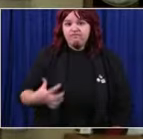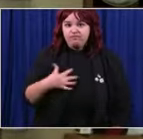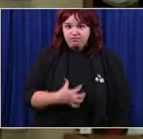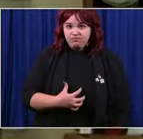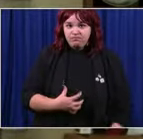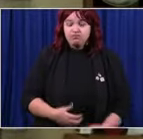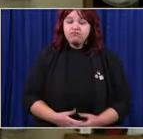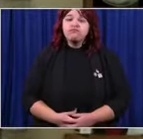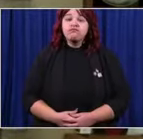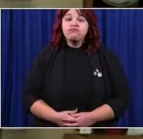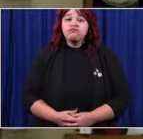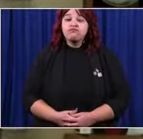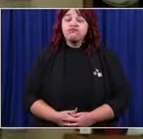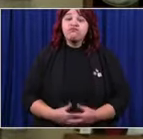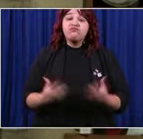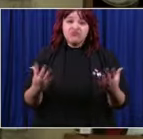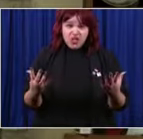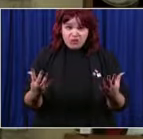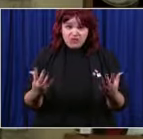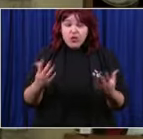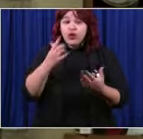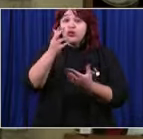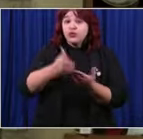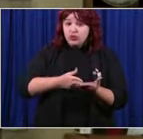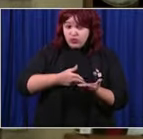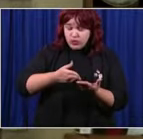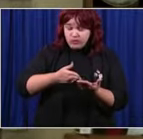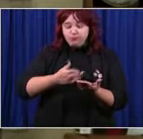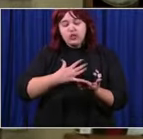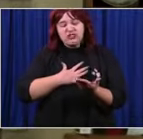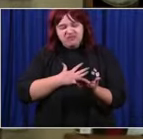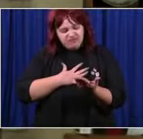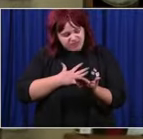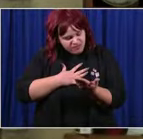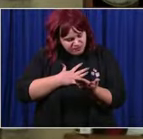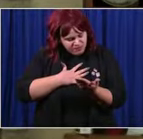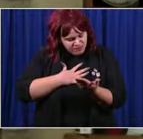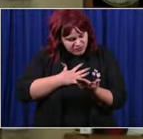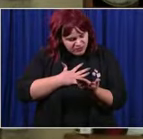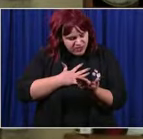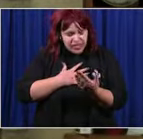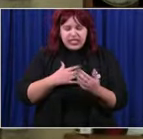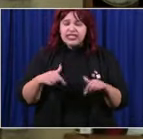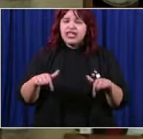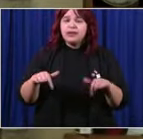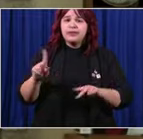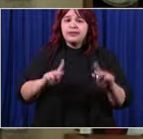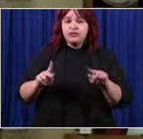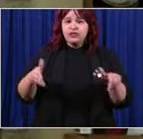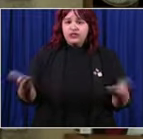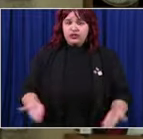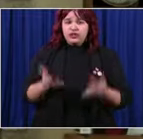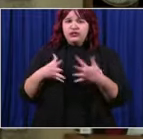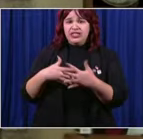sad truth is that there are people in our country who want to turn